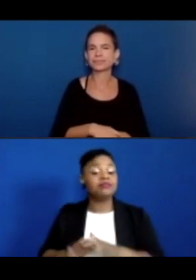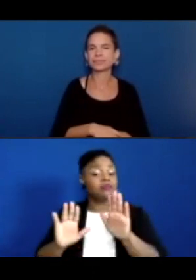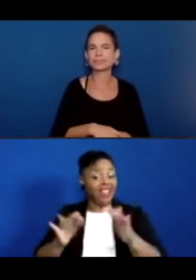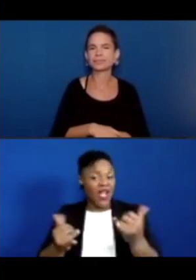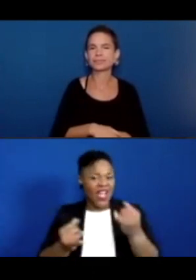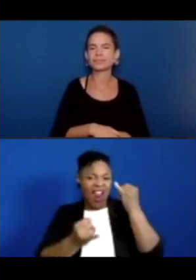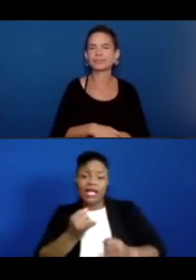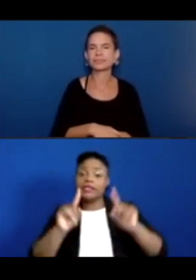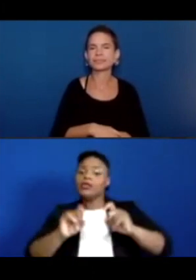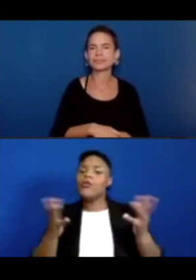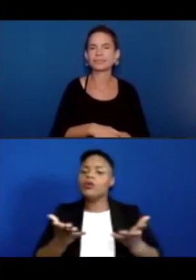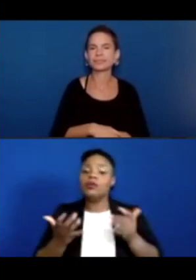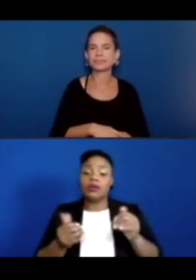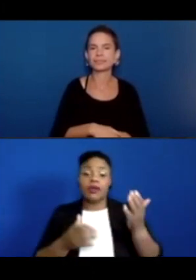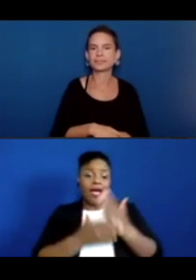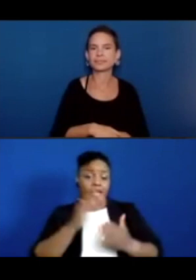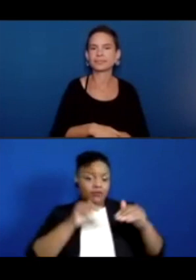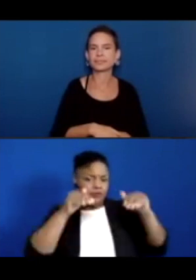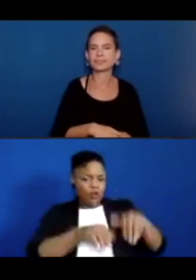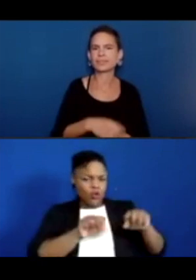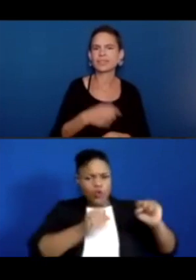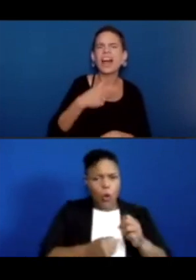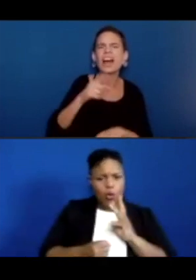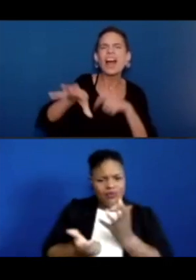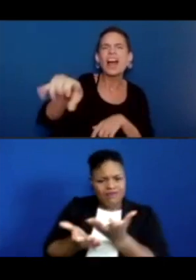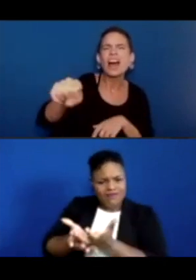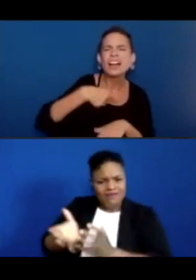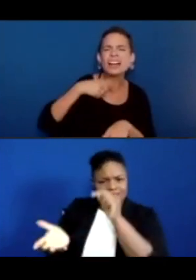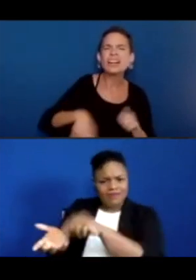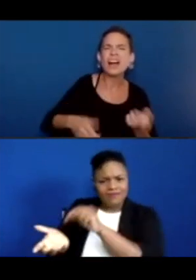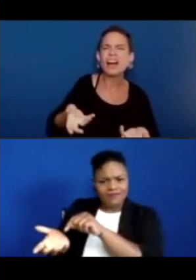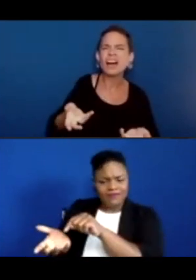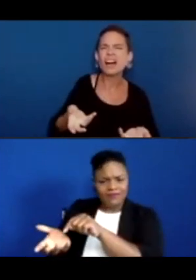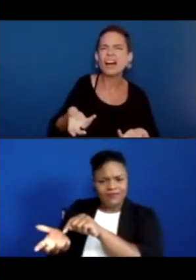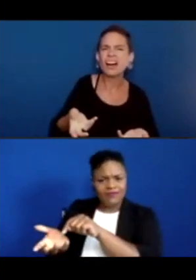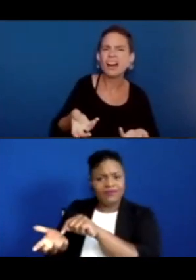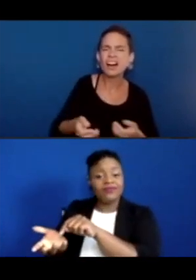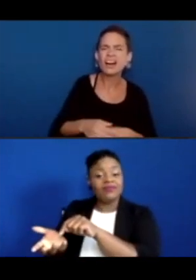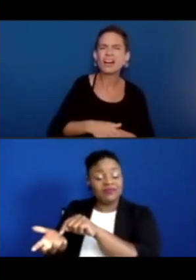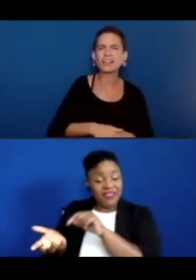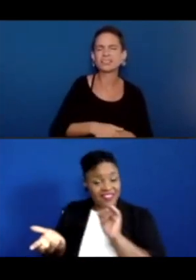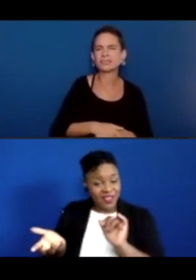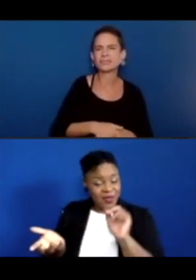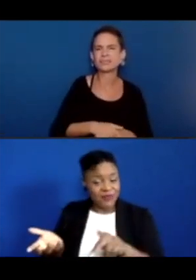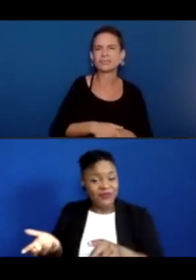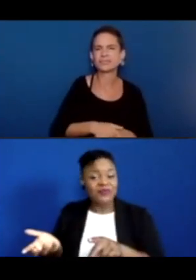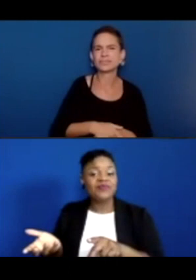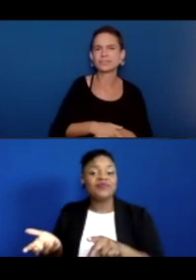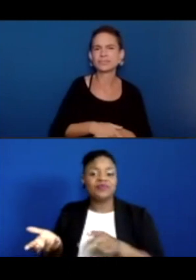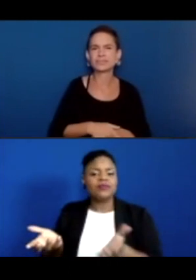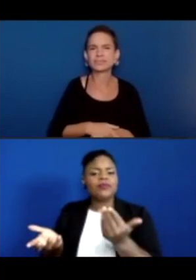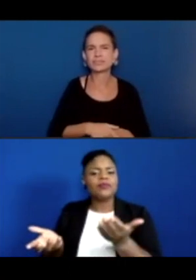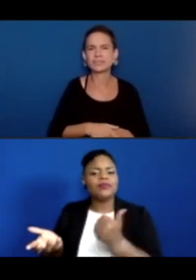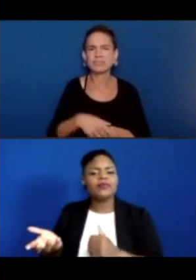cold water. You can't reach. Oh, you can't reach. Okay. Sit down. It's that cold.